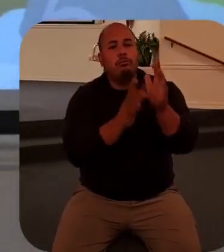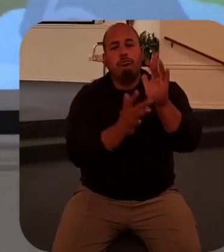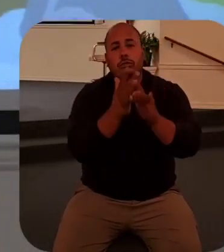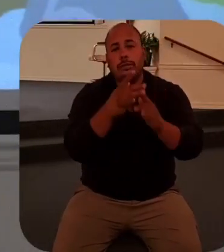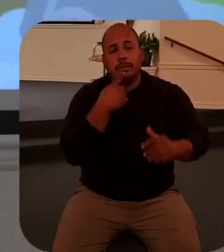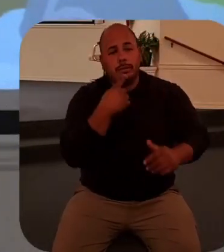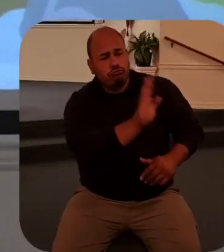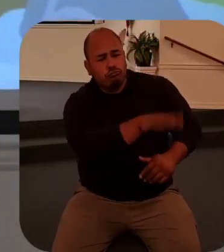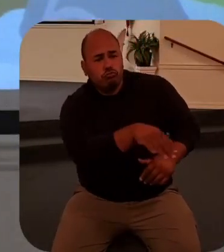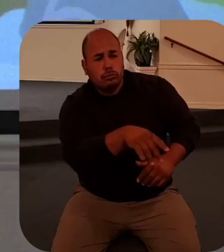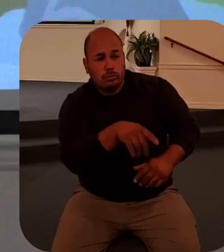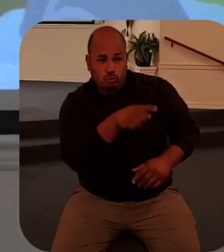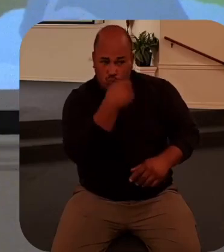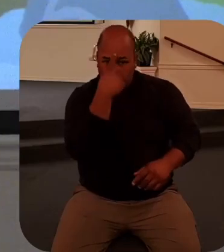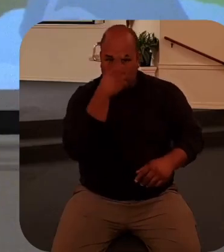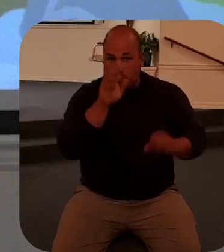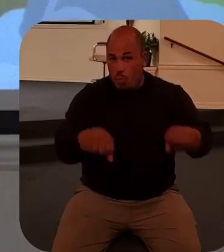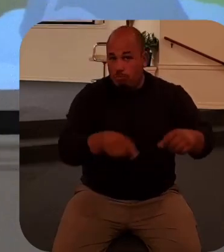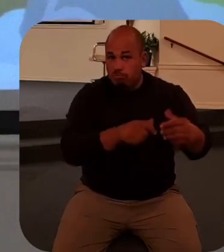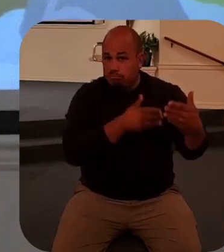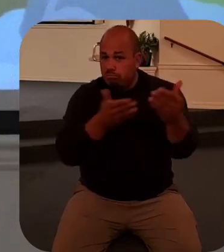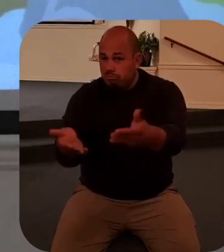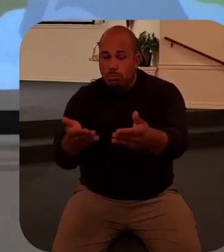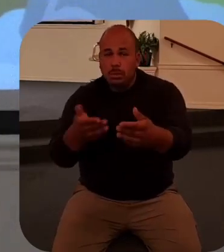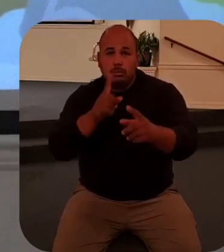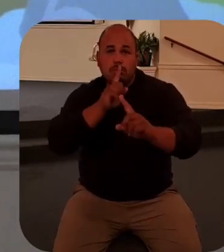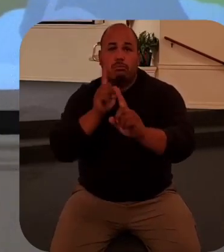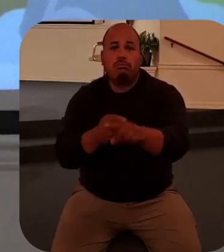Lord do you think you could you know